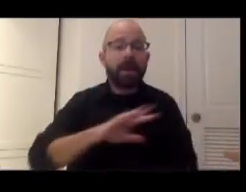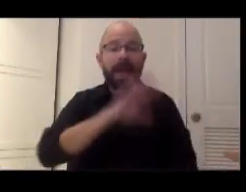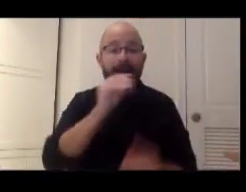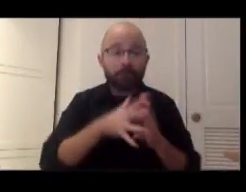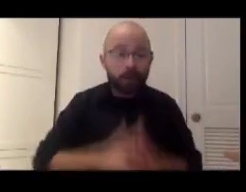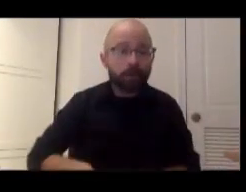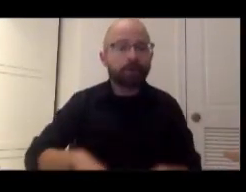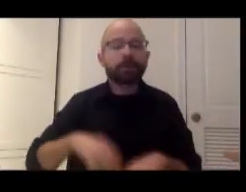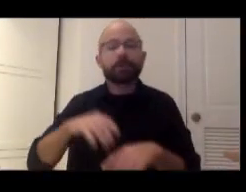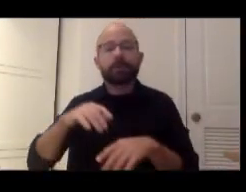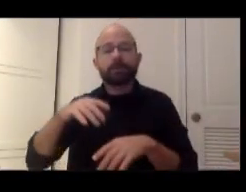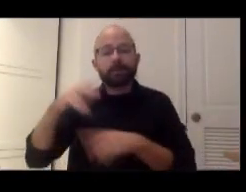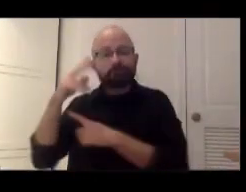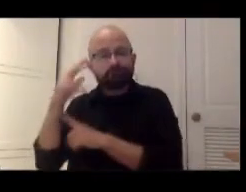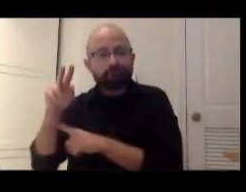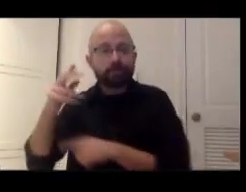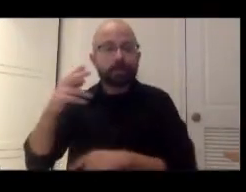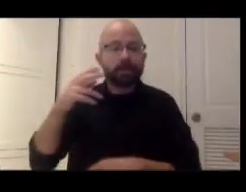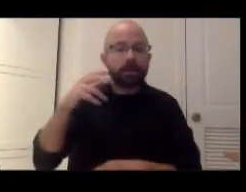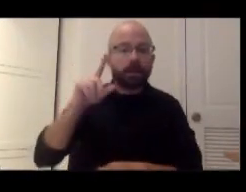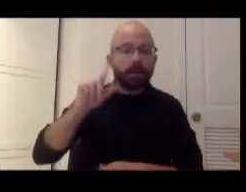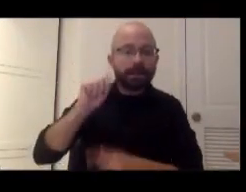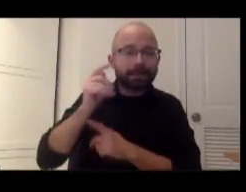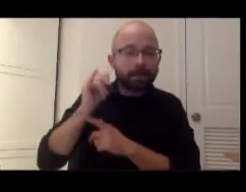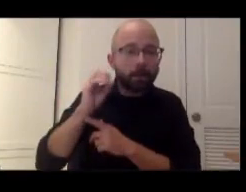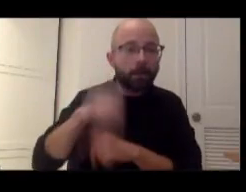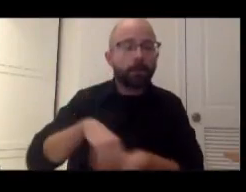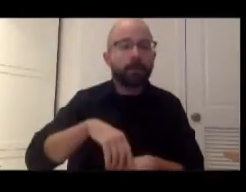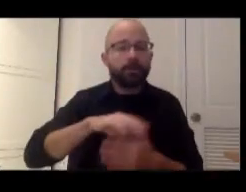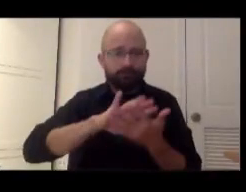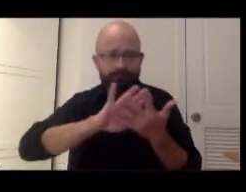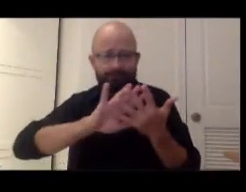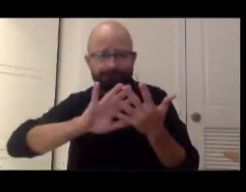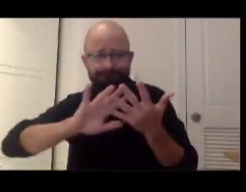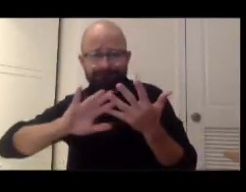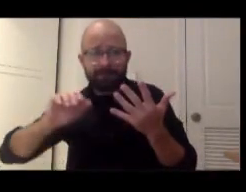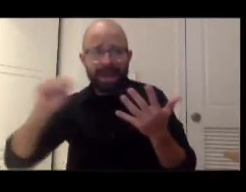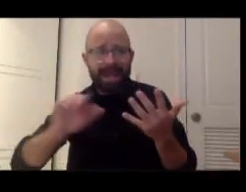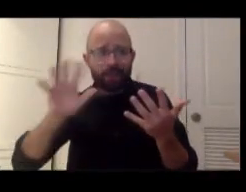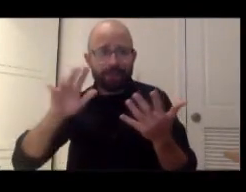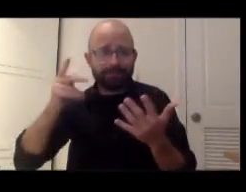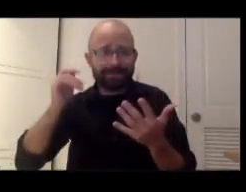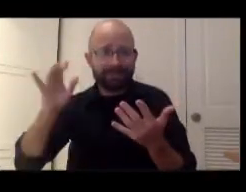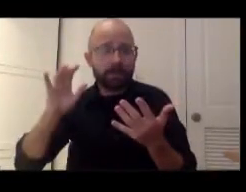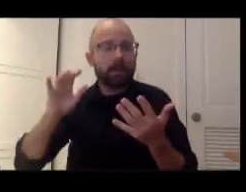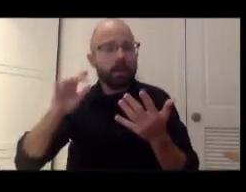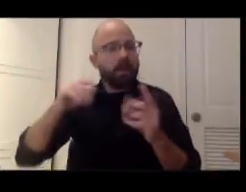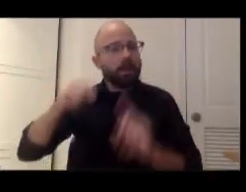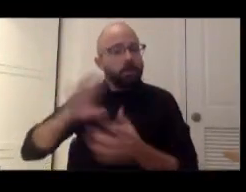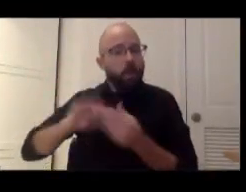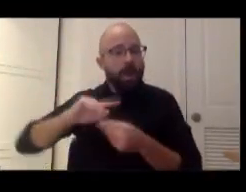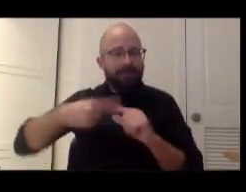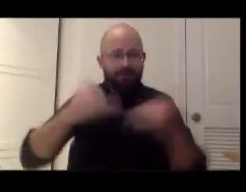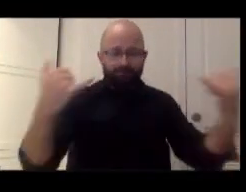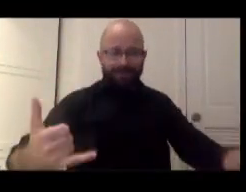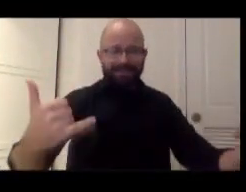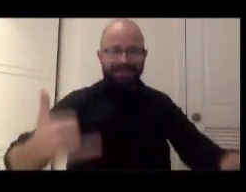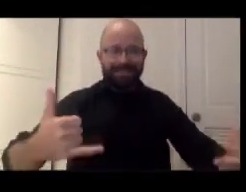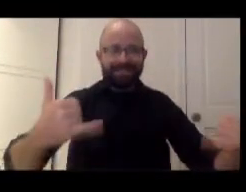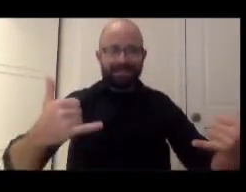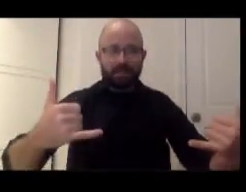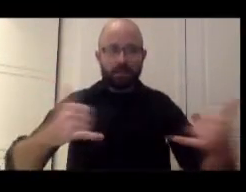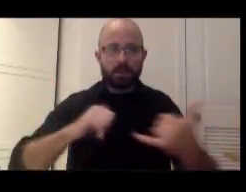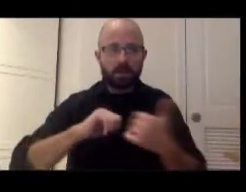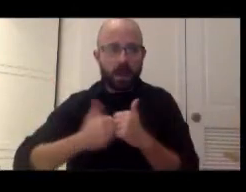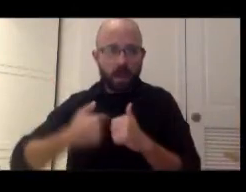Latino stories, Asian Pacific American stories, these stories are about the present as well. They're about how we have been here. We